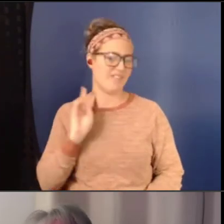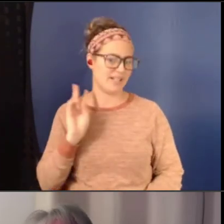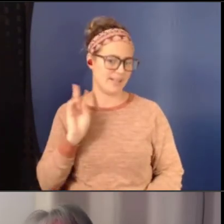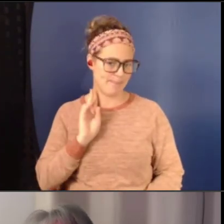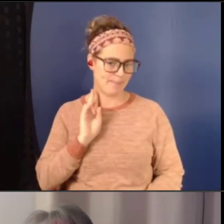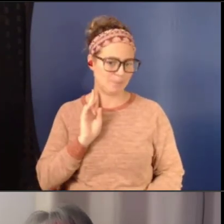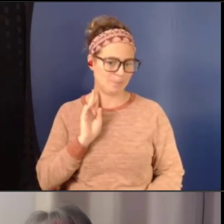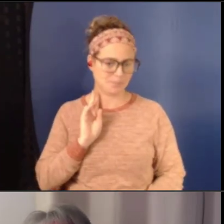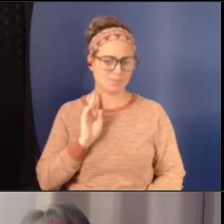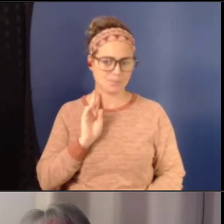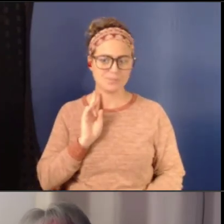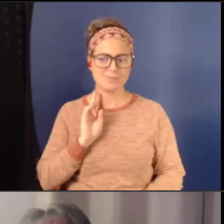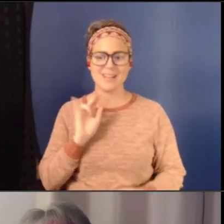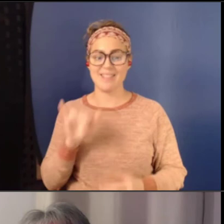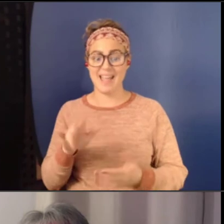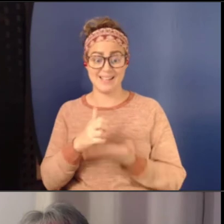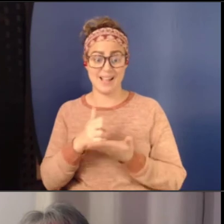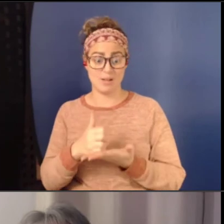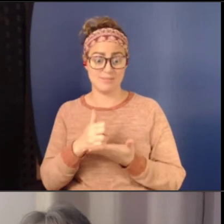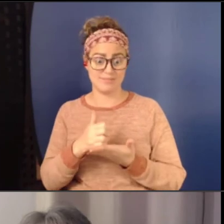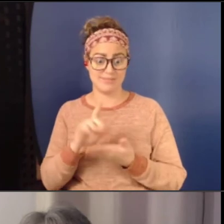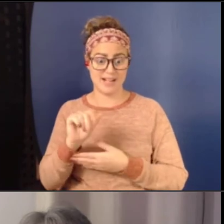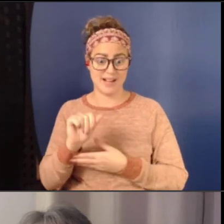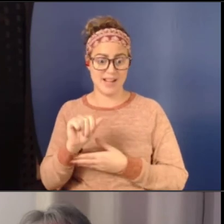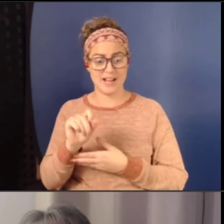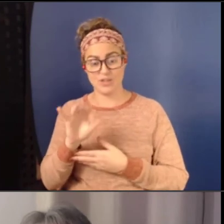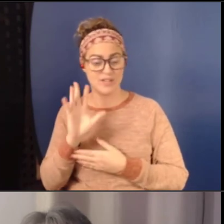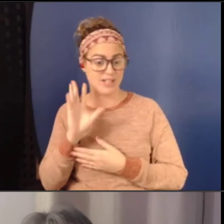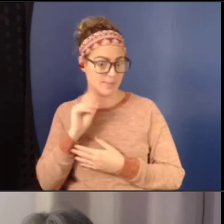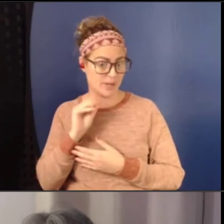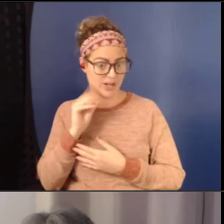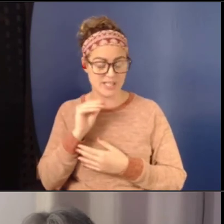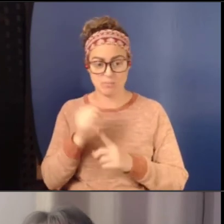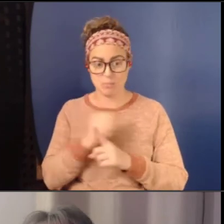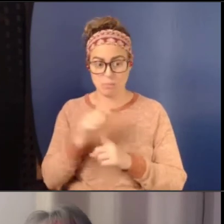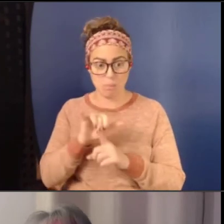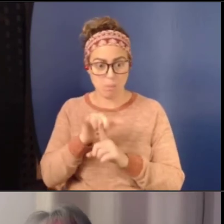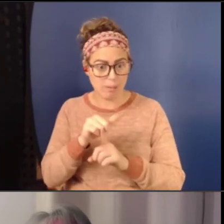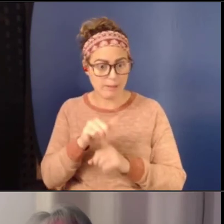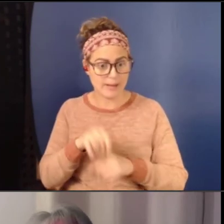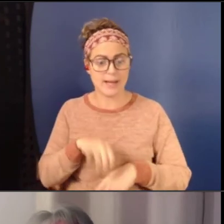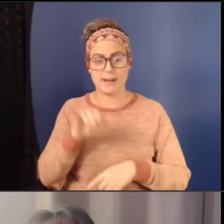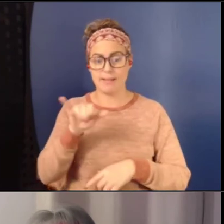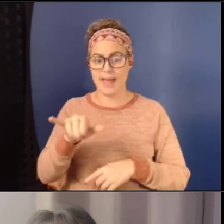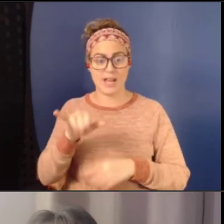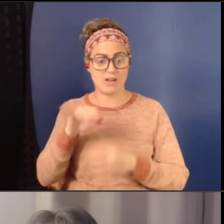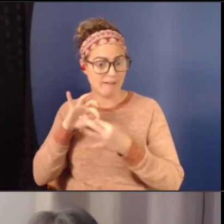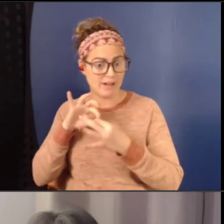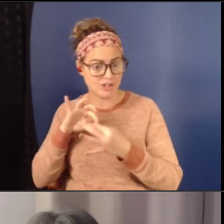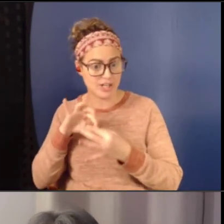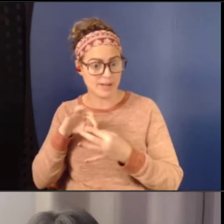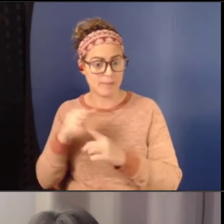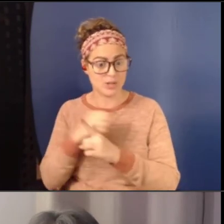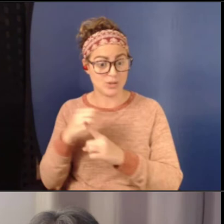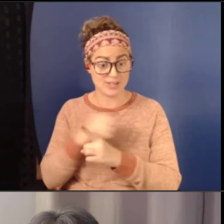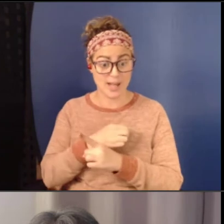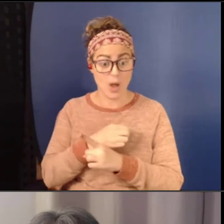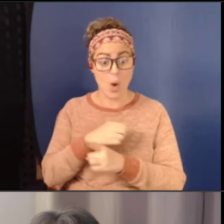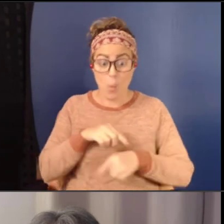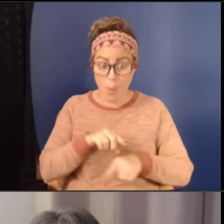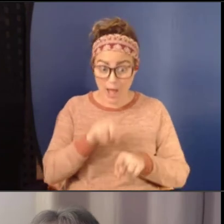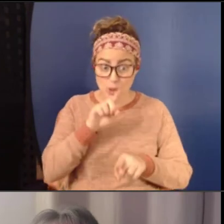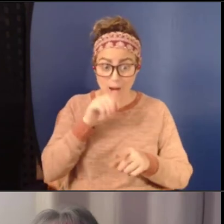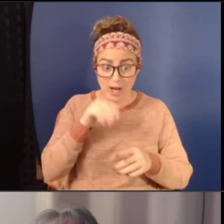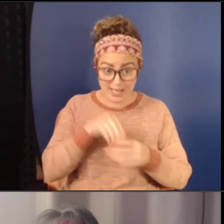add health data, that if you experience both bullying victimization, as well as relationship abuse, um, as an adolescent, you're more likely to